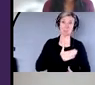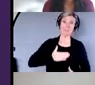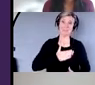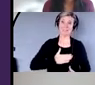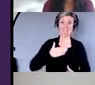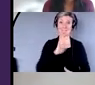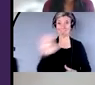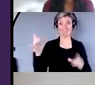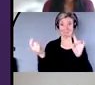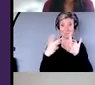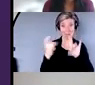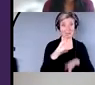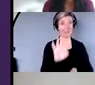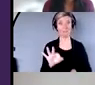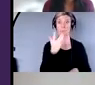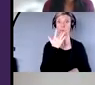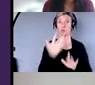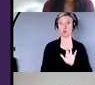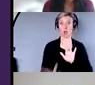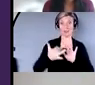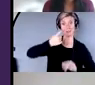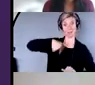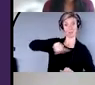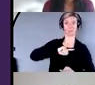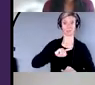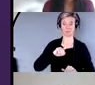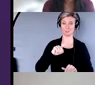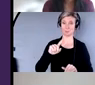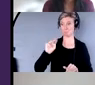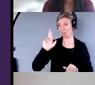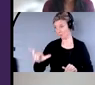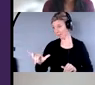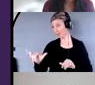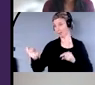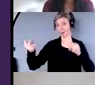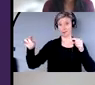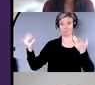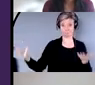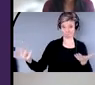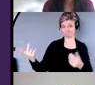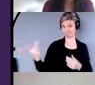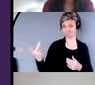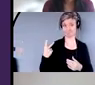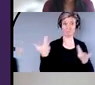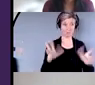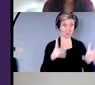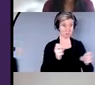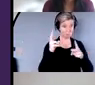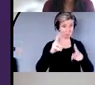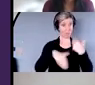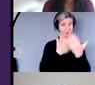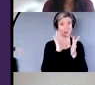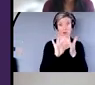contact with, uh, myself or Mary, there's our contact information for our office and our website, our contact information for all the